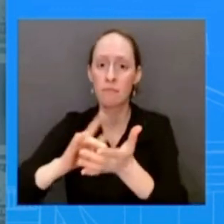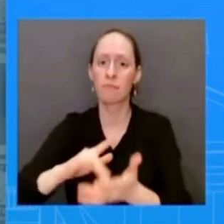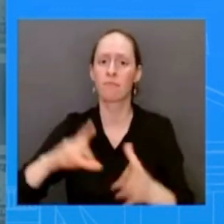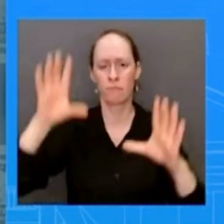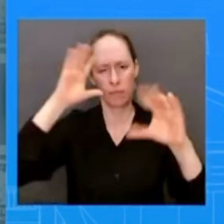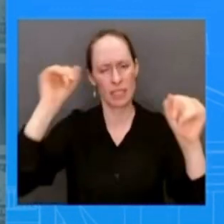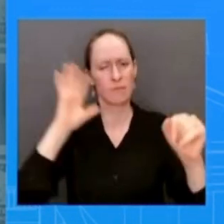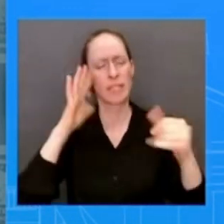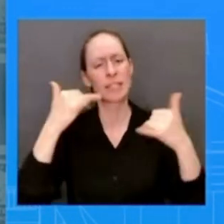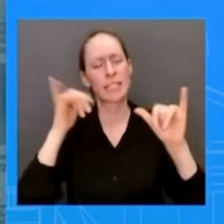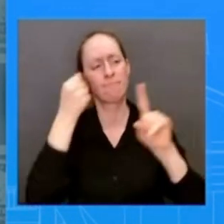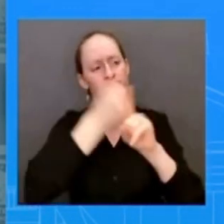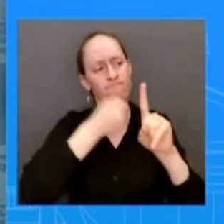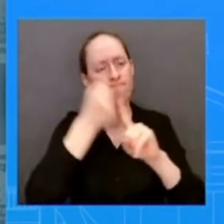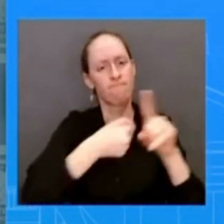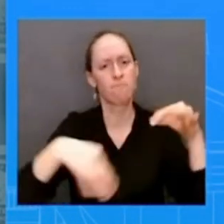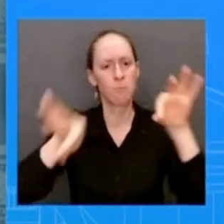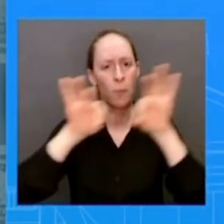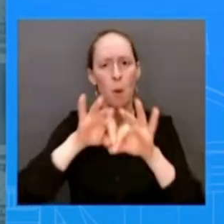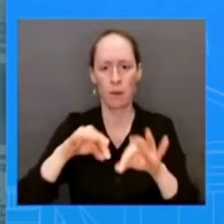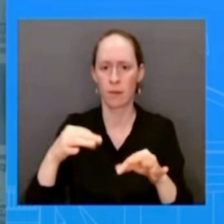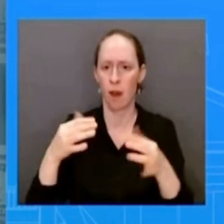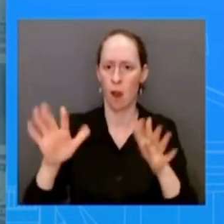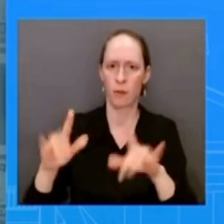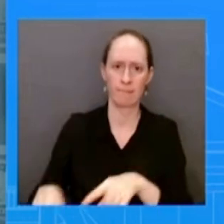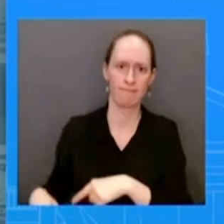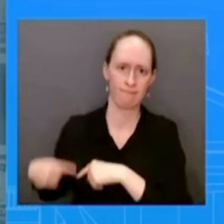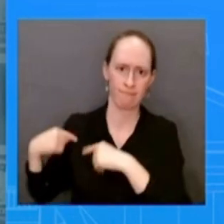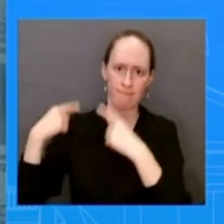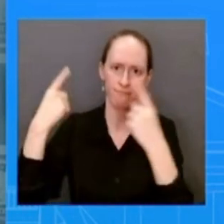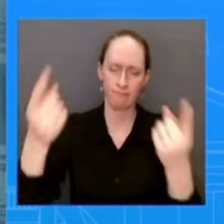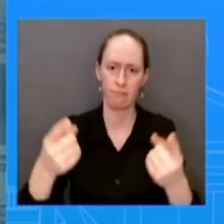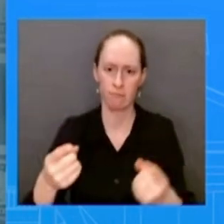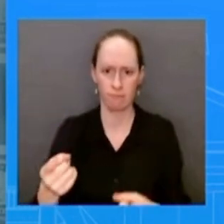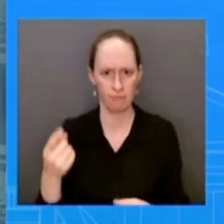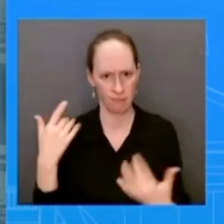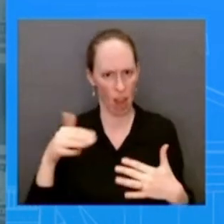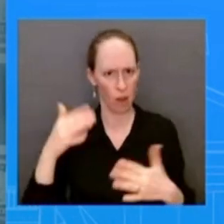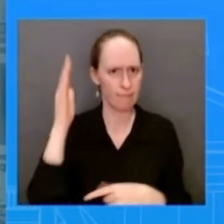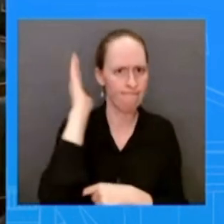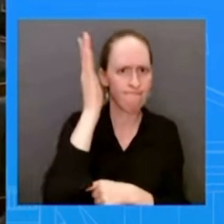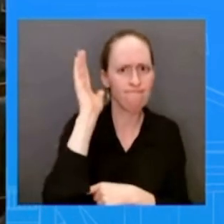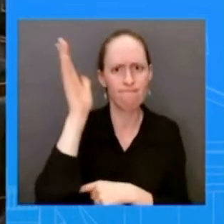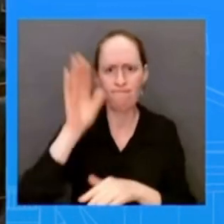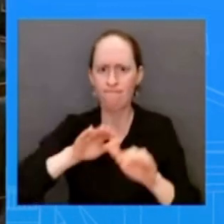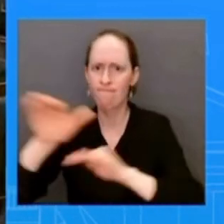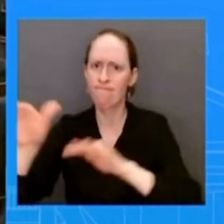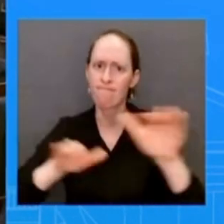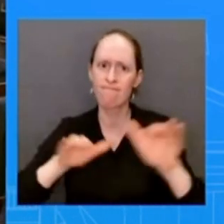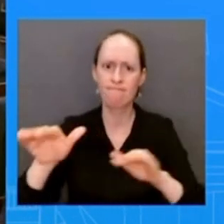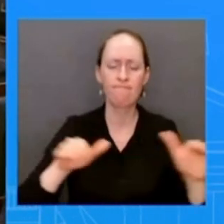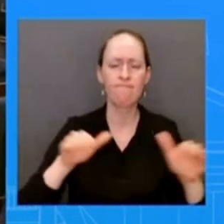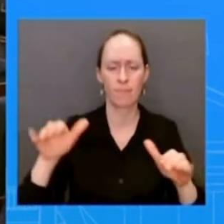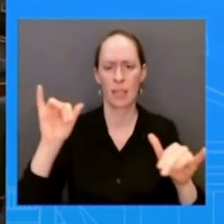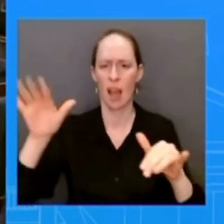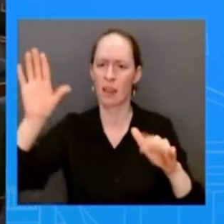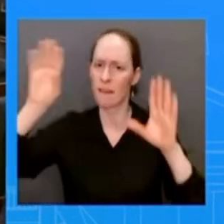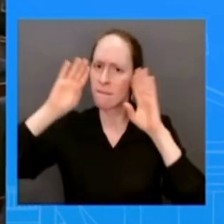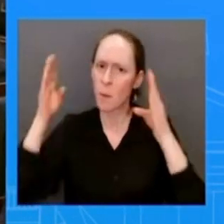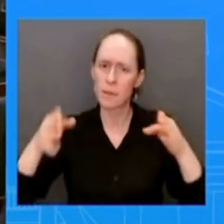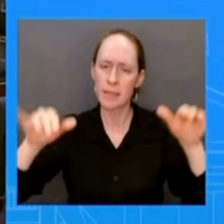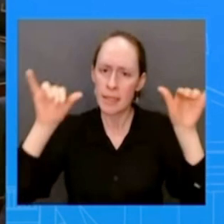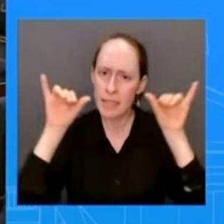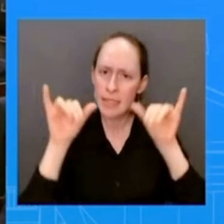couple of months also continuing to speak on this and that's what you're going to hear from this administration the president's announcement this morning on